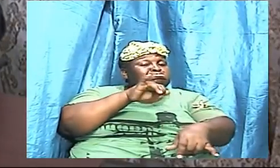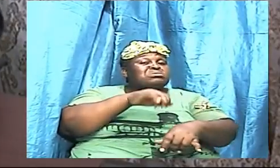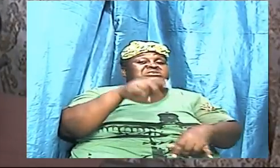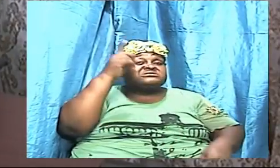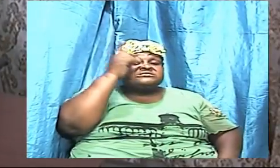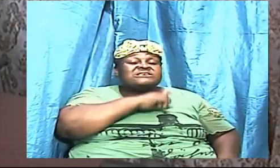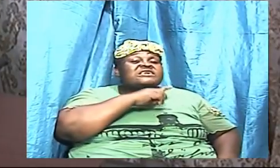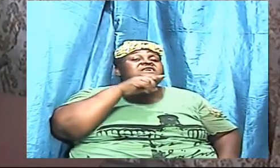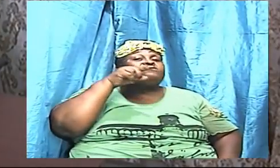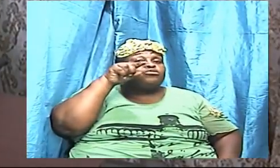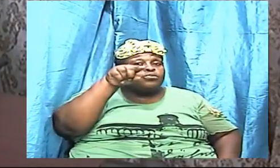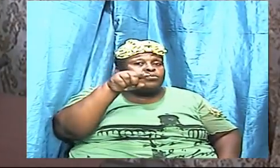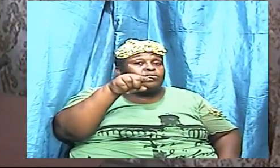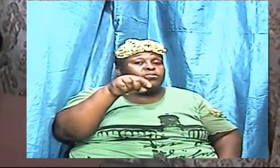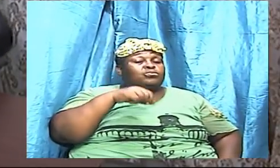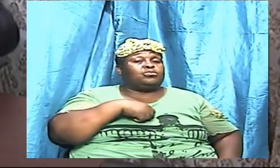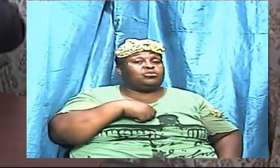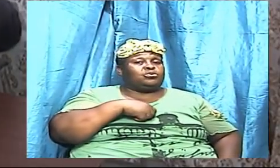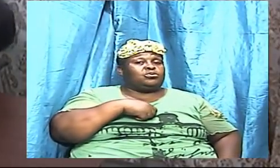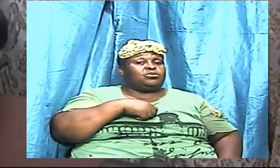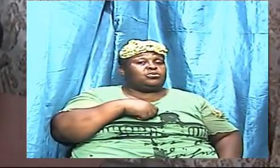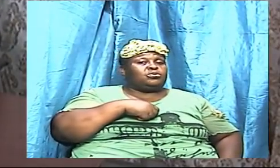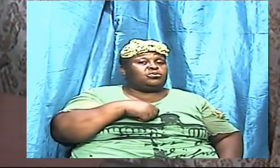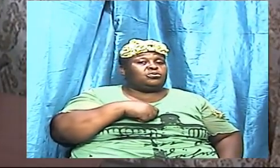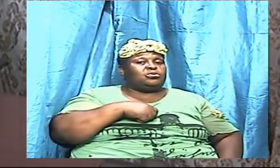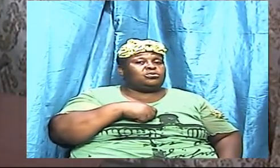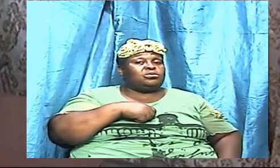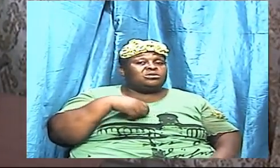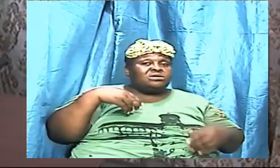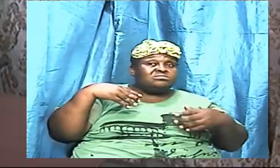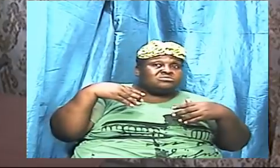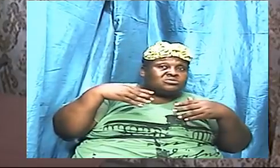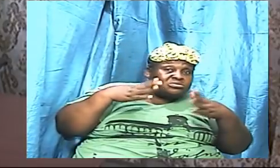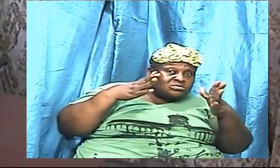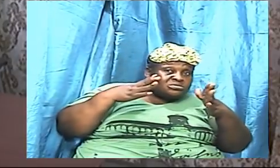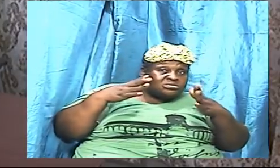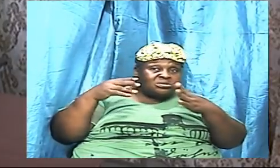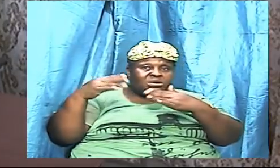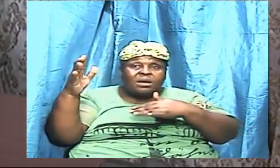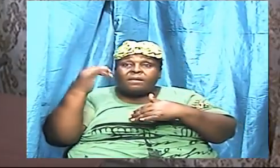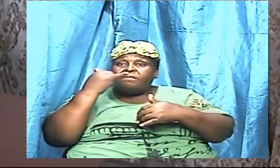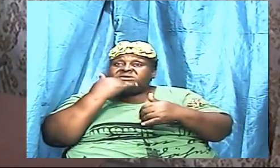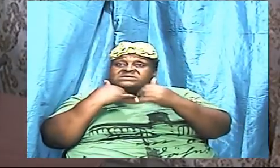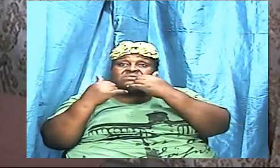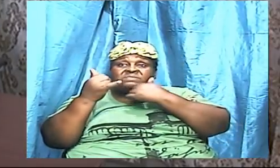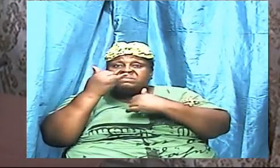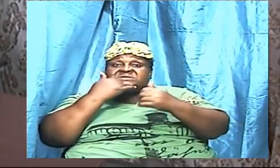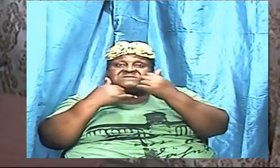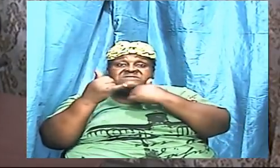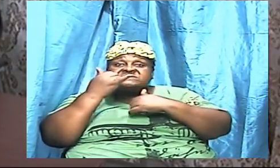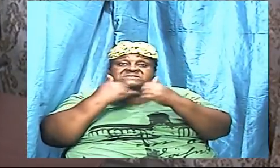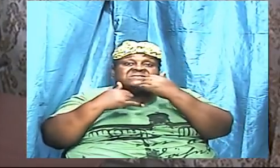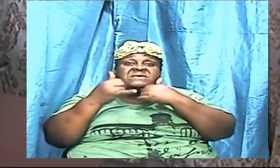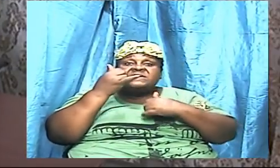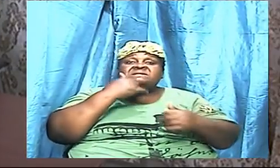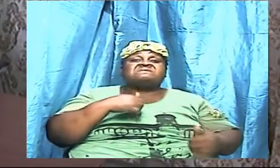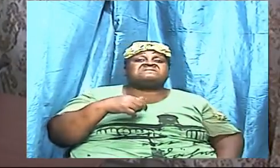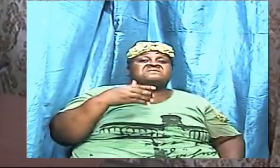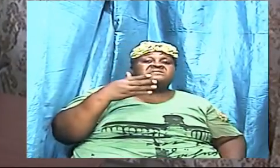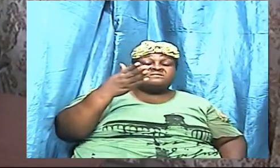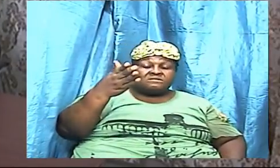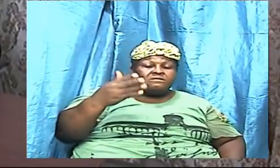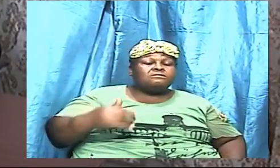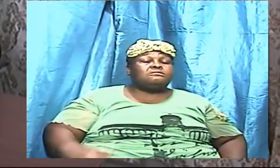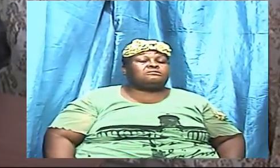need to understand his wiles his strategies his areas of deception